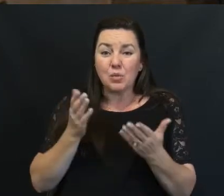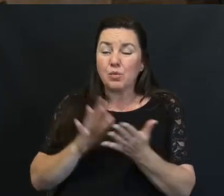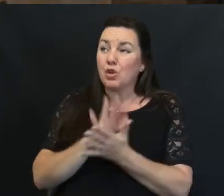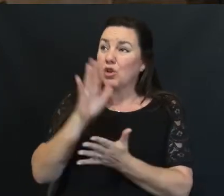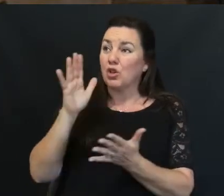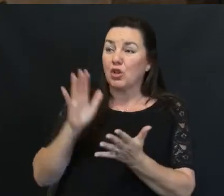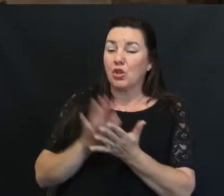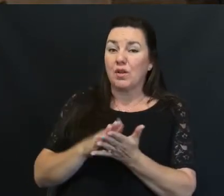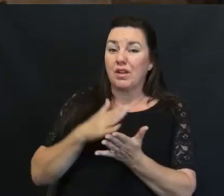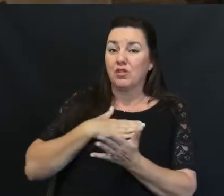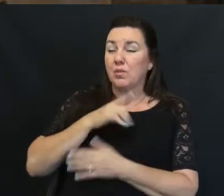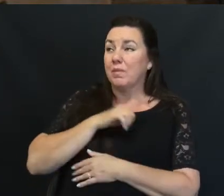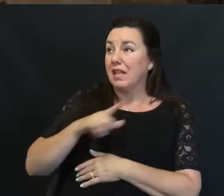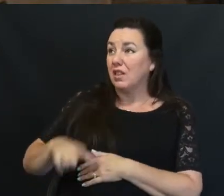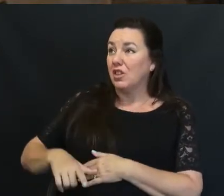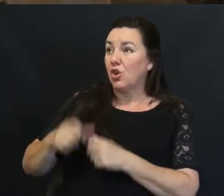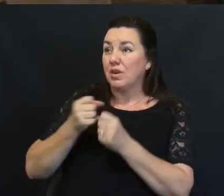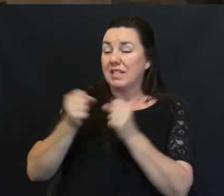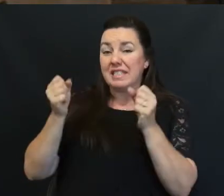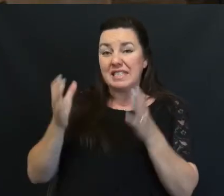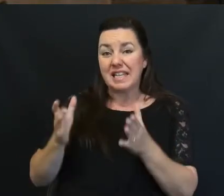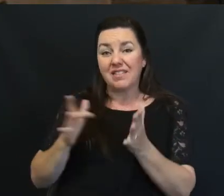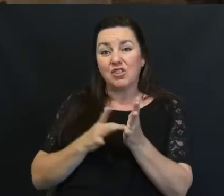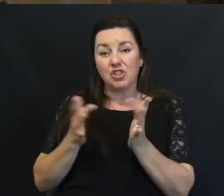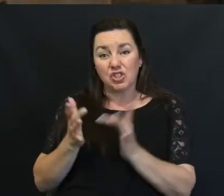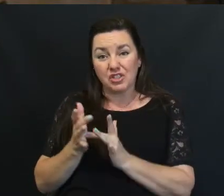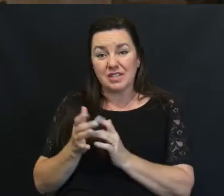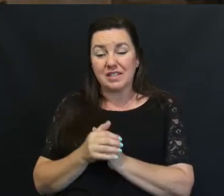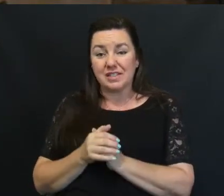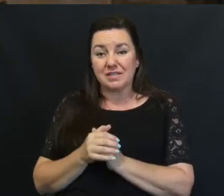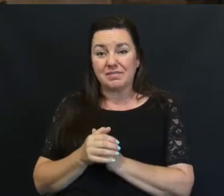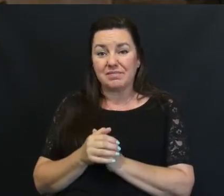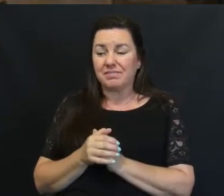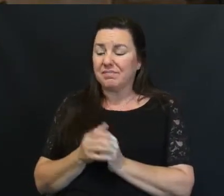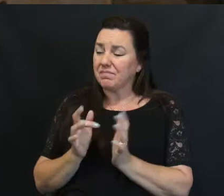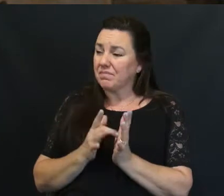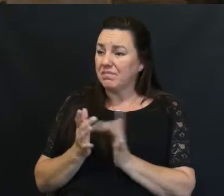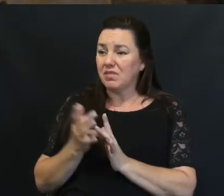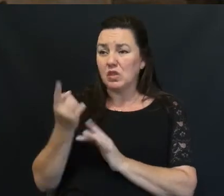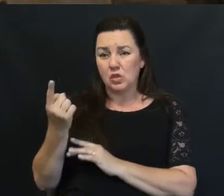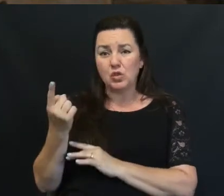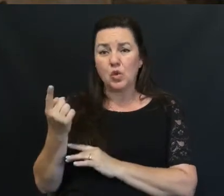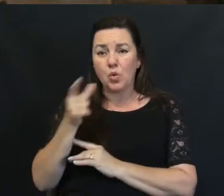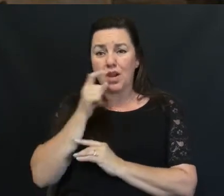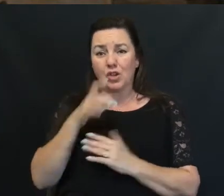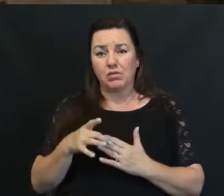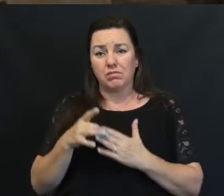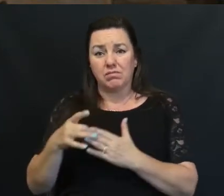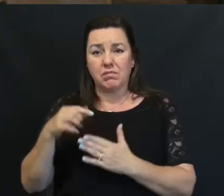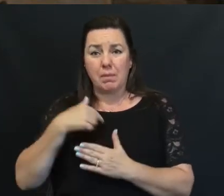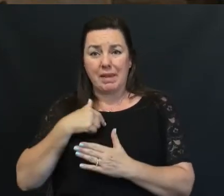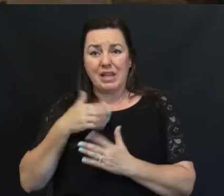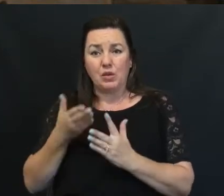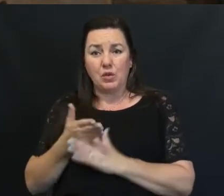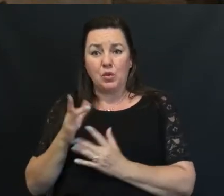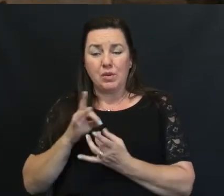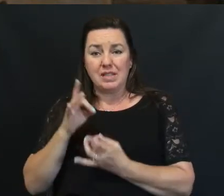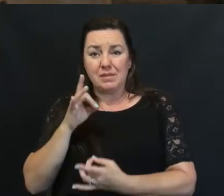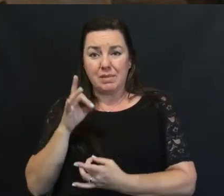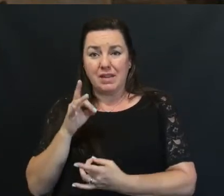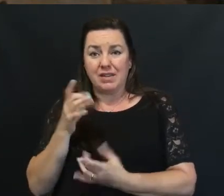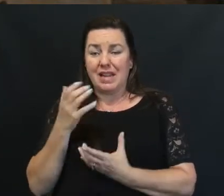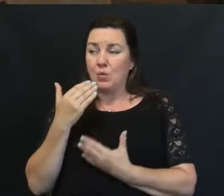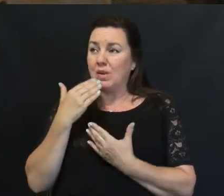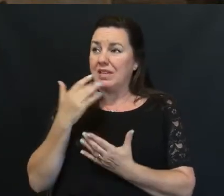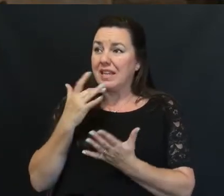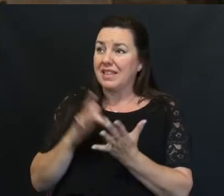to My Lord and Savior Jesus Christ He is the one Who brought me here Through his spirit I want to thank